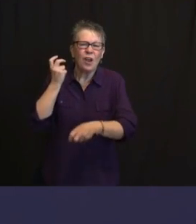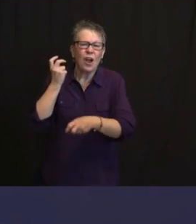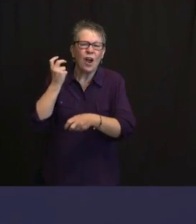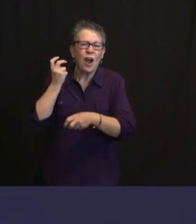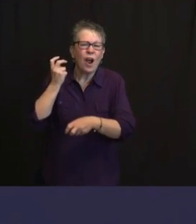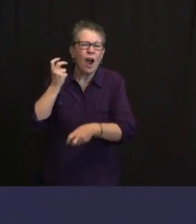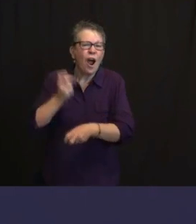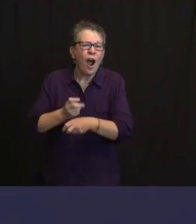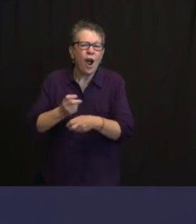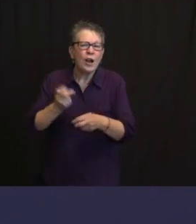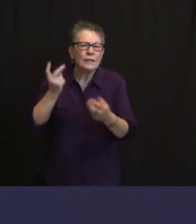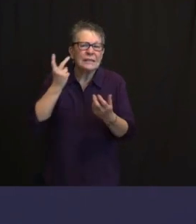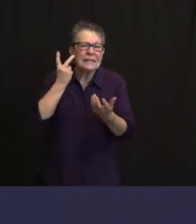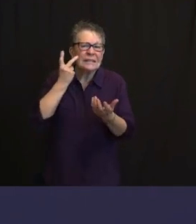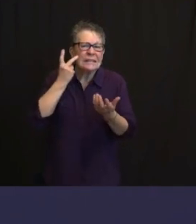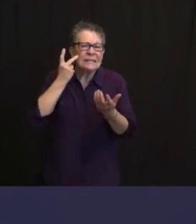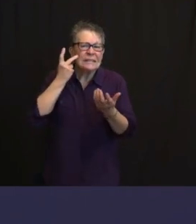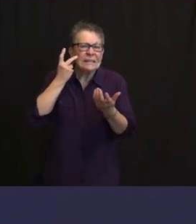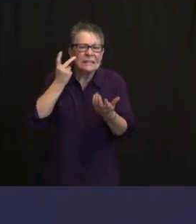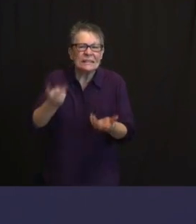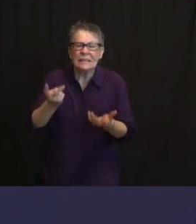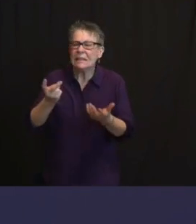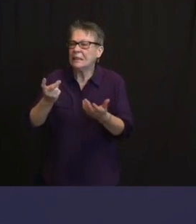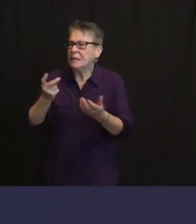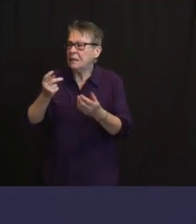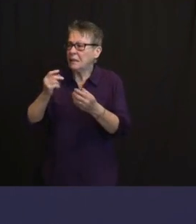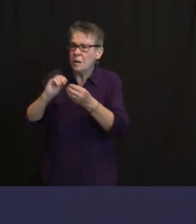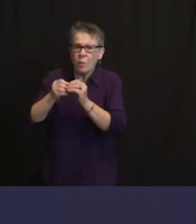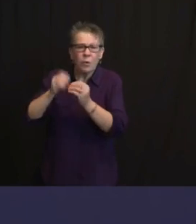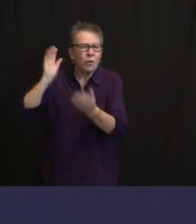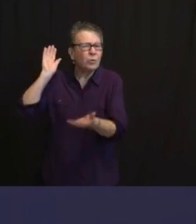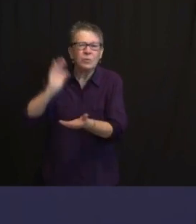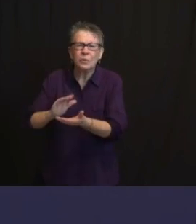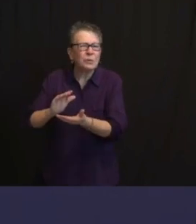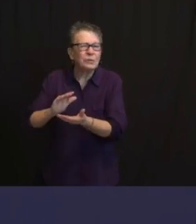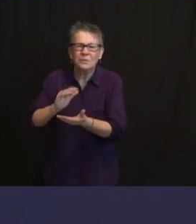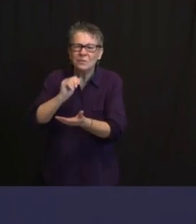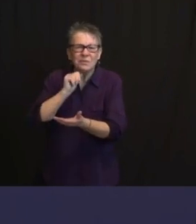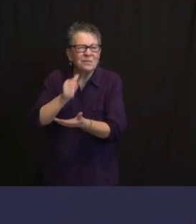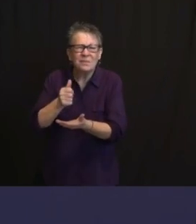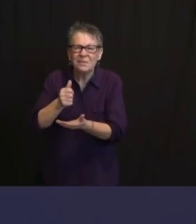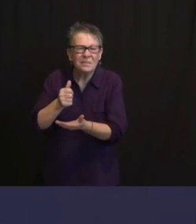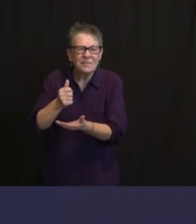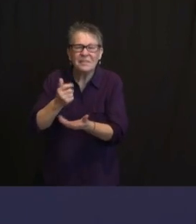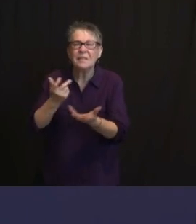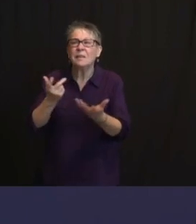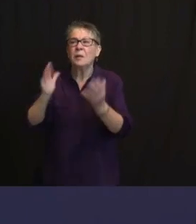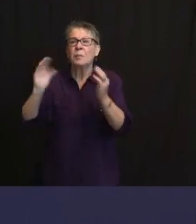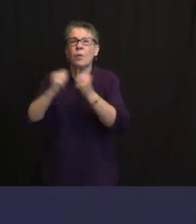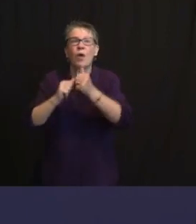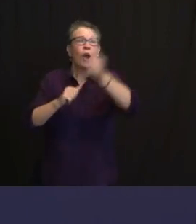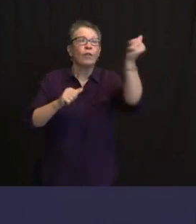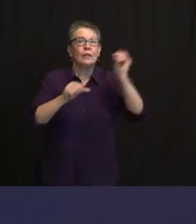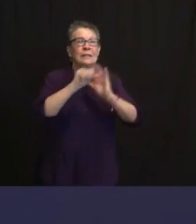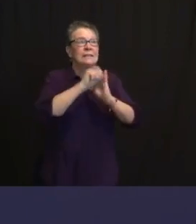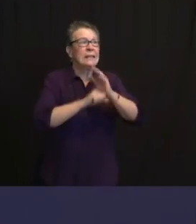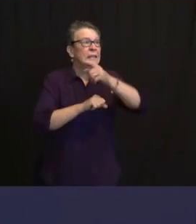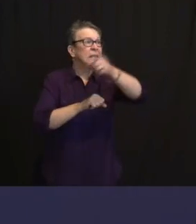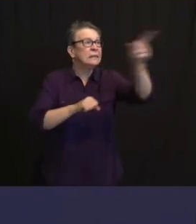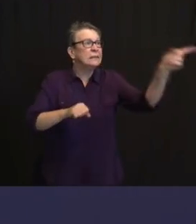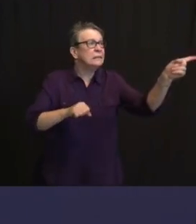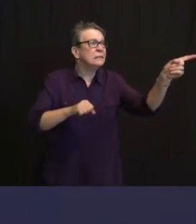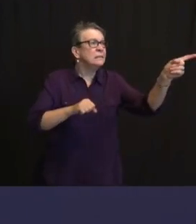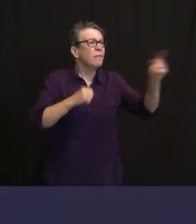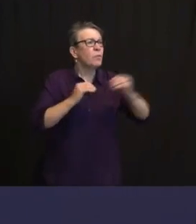STATES, ALTHOUGH THEY IN MANY CASES WERE COMING FROM A HIGHER LEVEL. AND AS YOU RIGHTFULLY POINT OUT, ED, YOU'RE STARTING TO SEE THAT PLATEAU